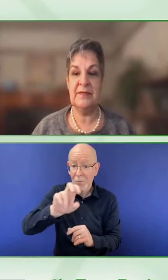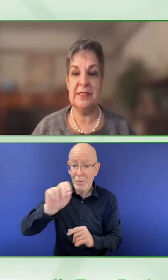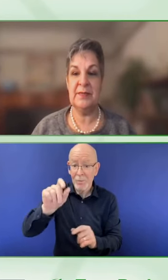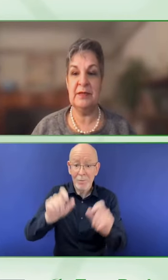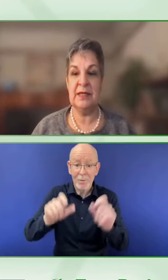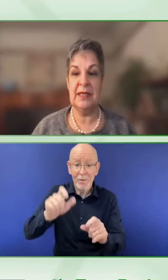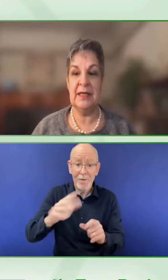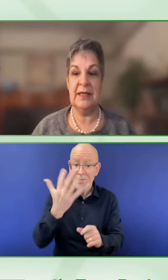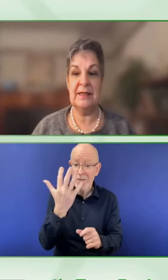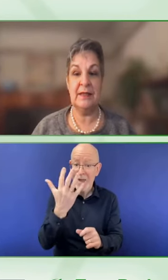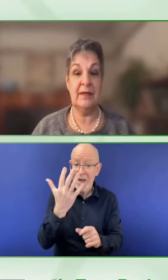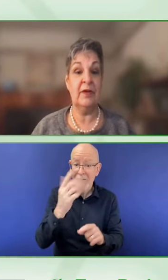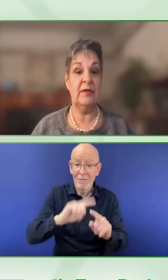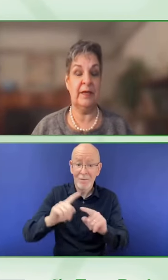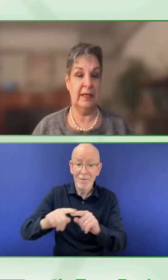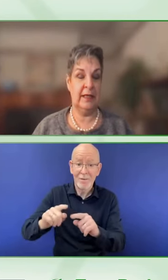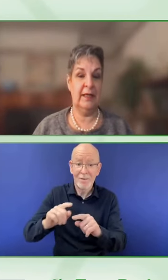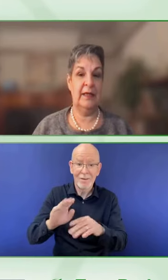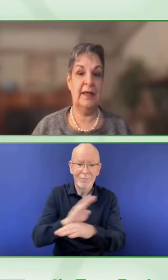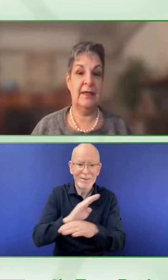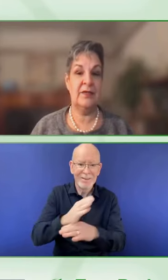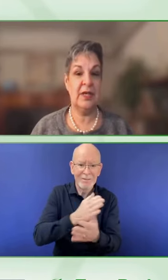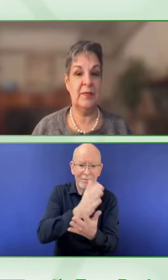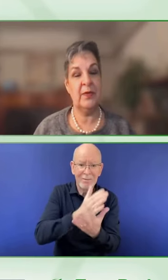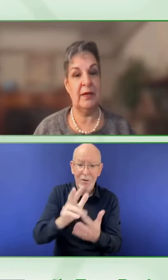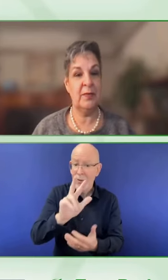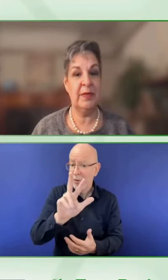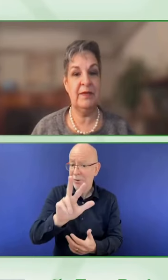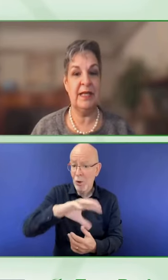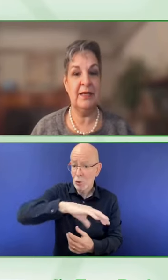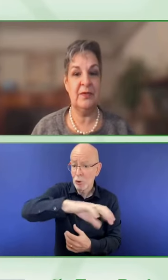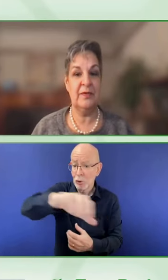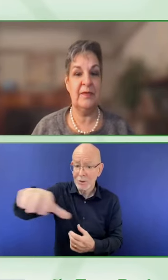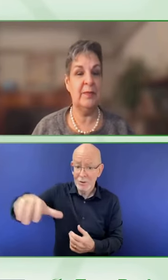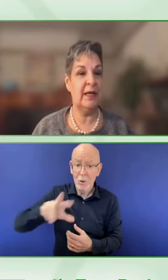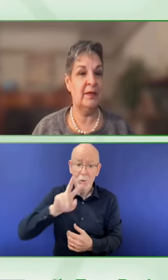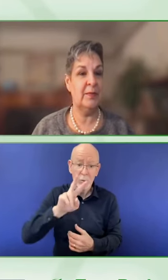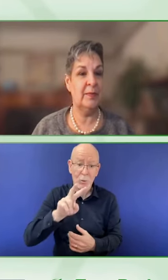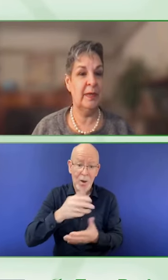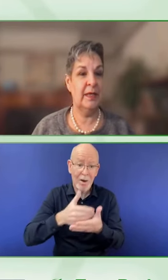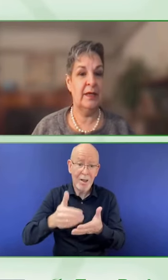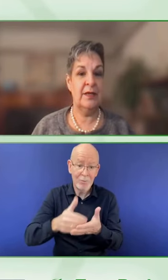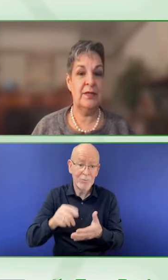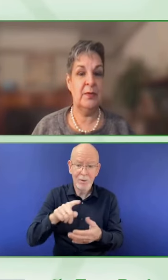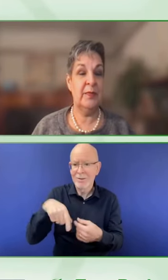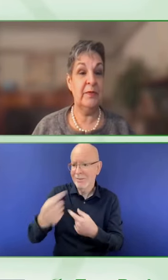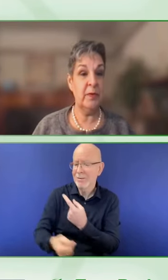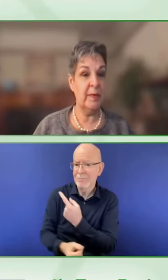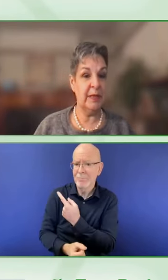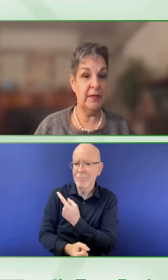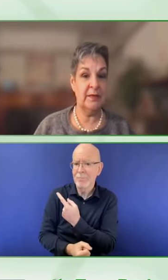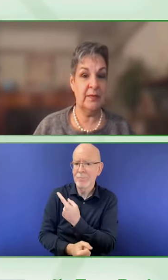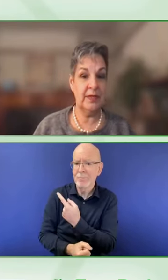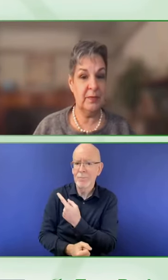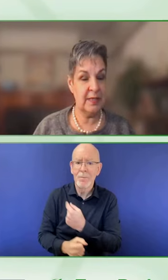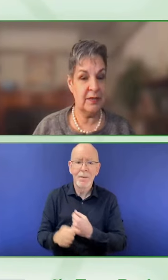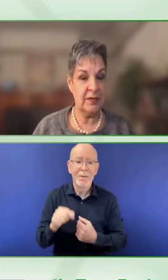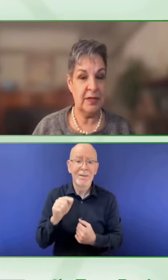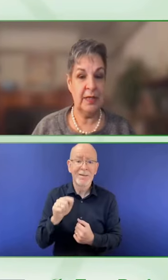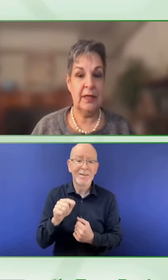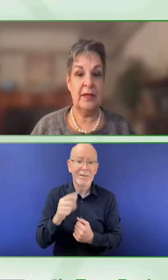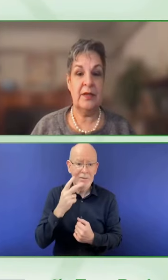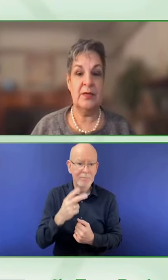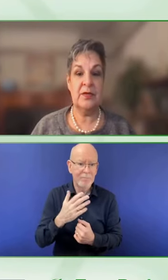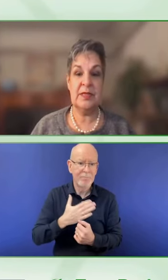experience of disability is evolving and is shaped around a bit of an iterative feedback loop. So before we build, we do